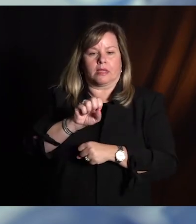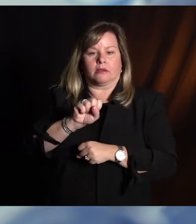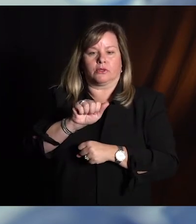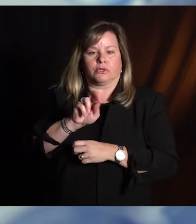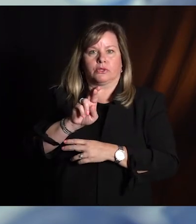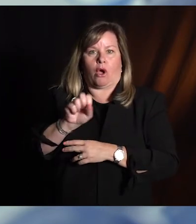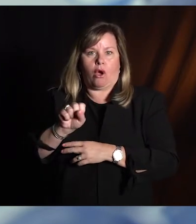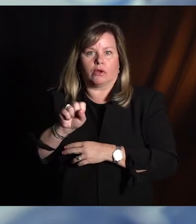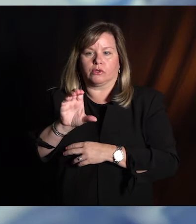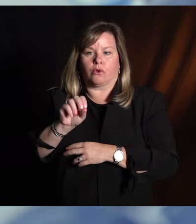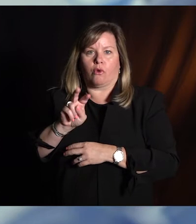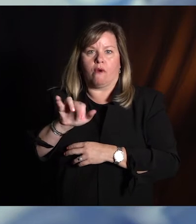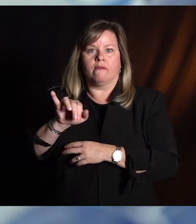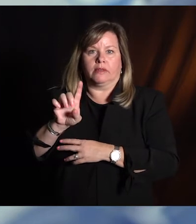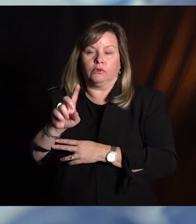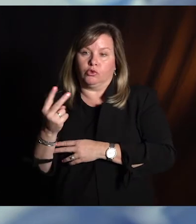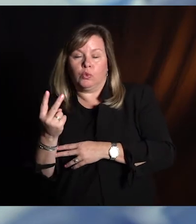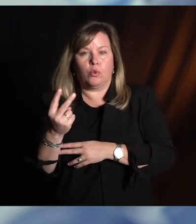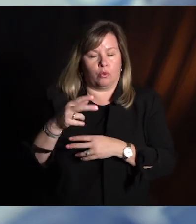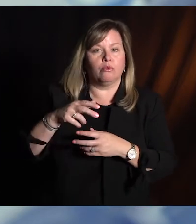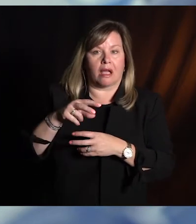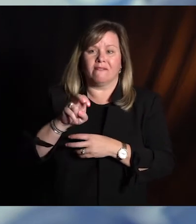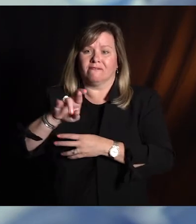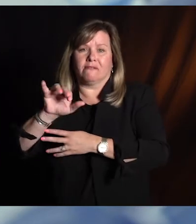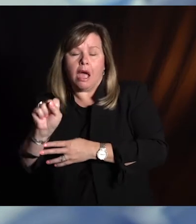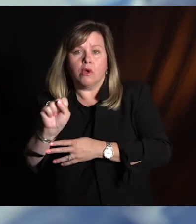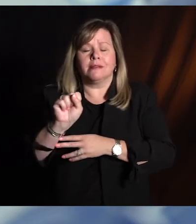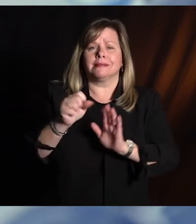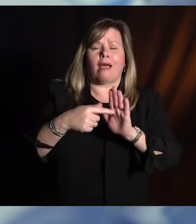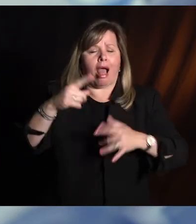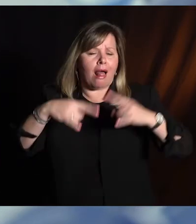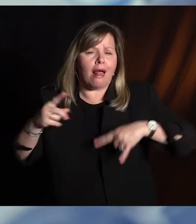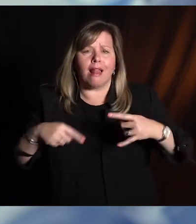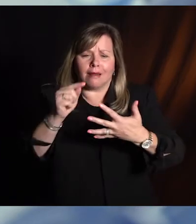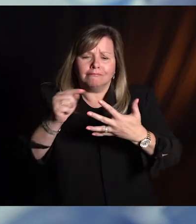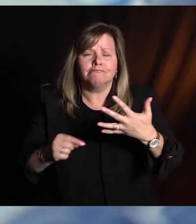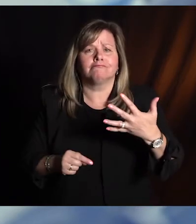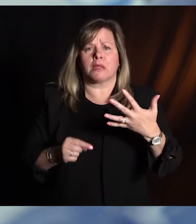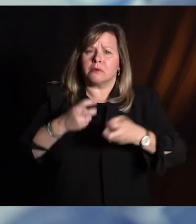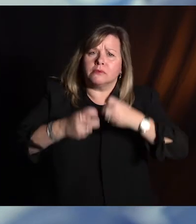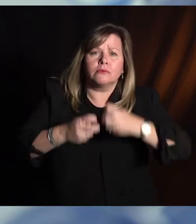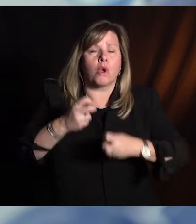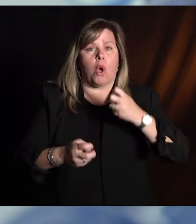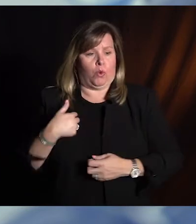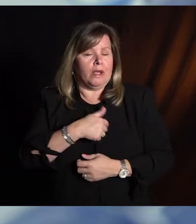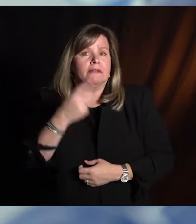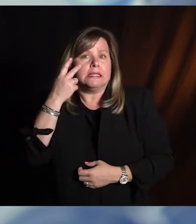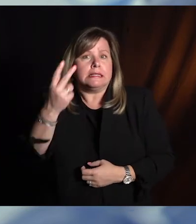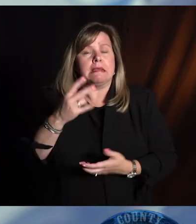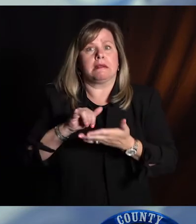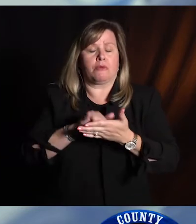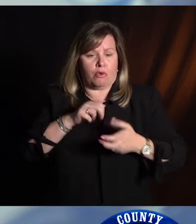produce such a strange array of symptoms and effects and this long hauler symptom that we've all seen.